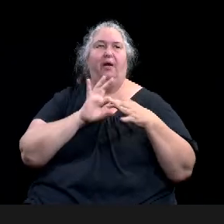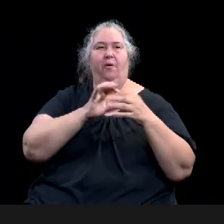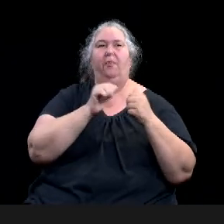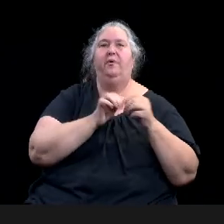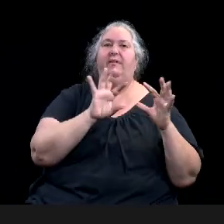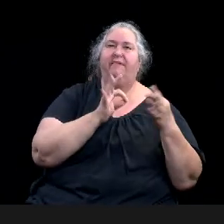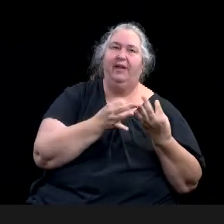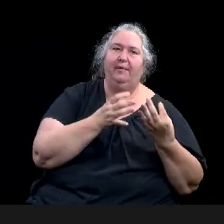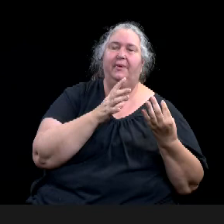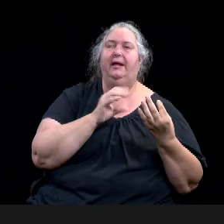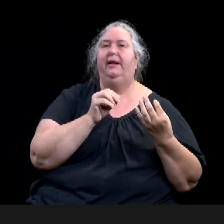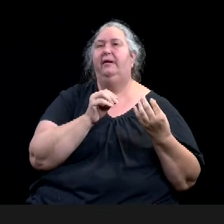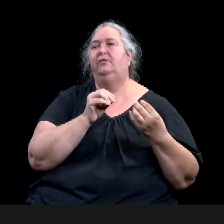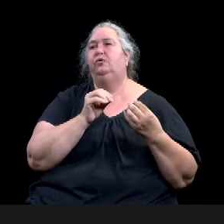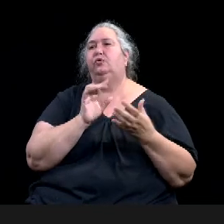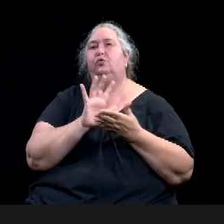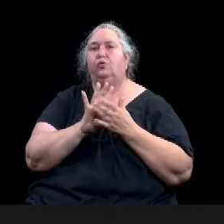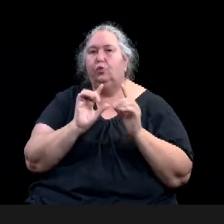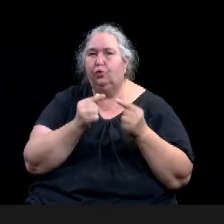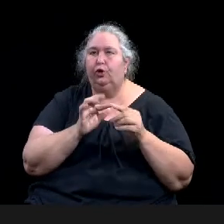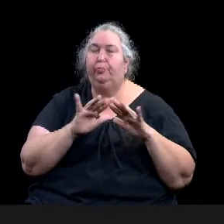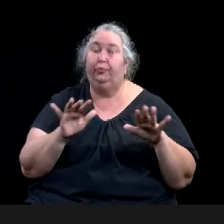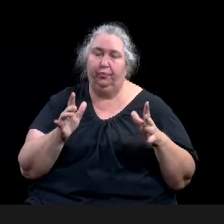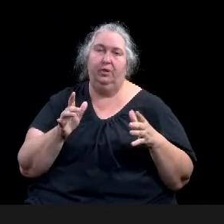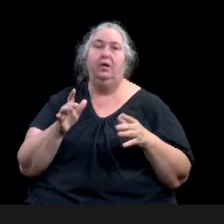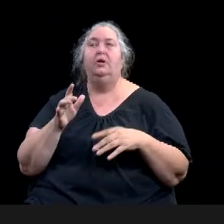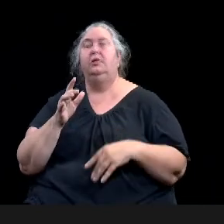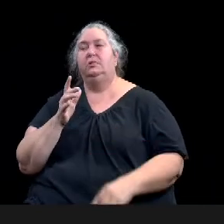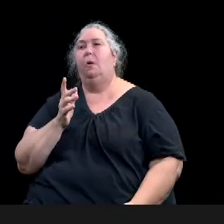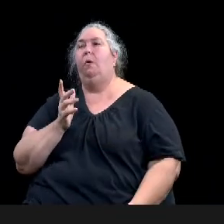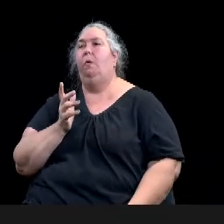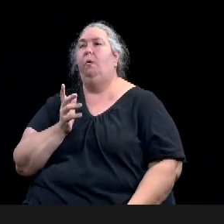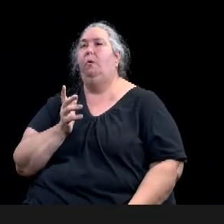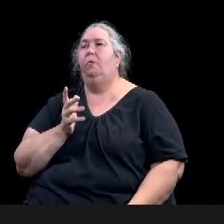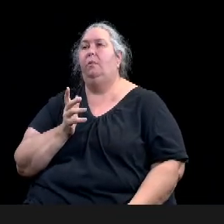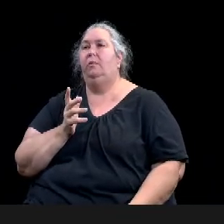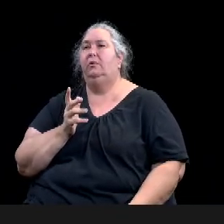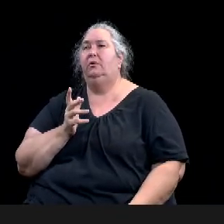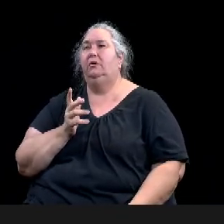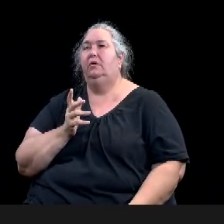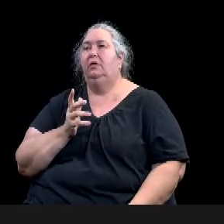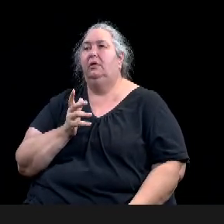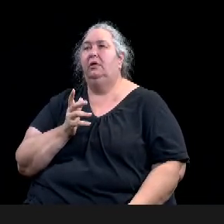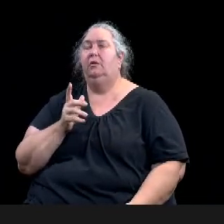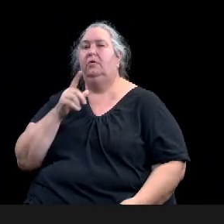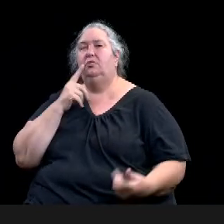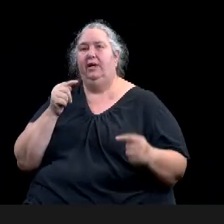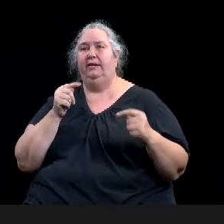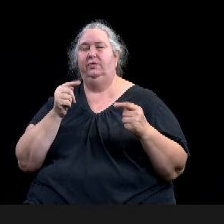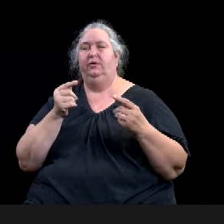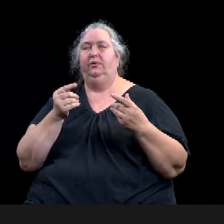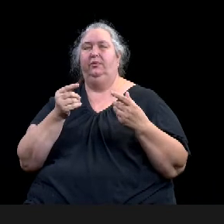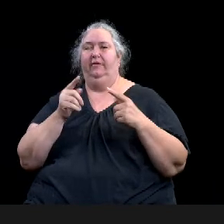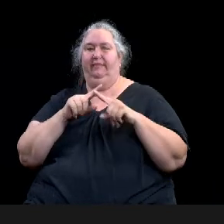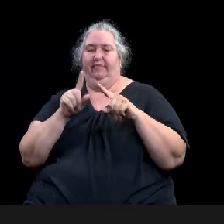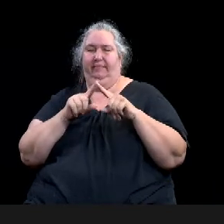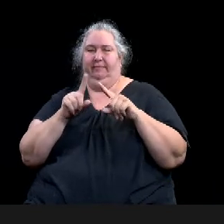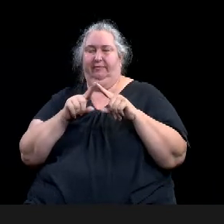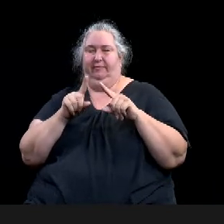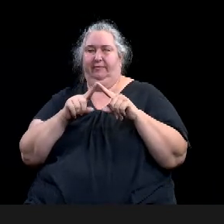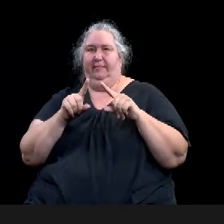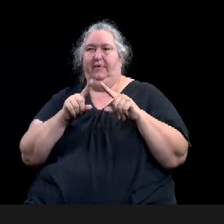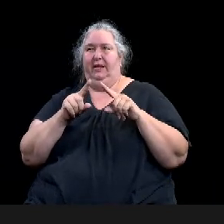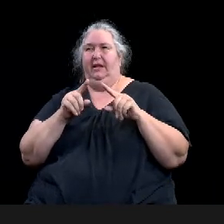space and theater space, rather than a capital cost, uh, and as a high men